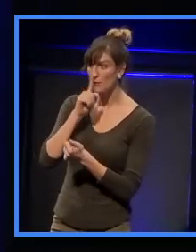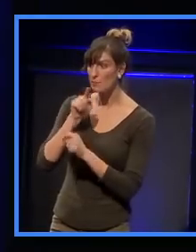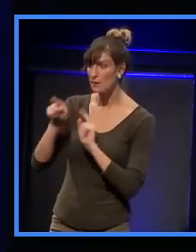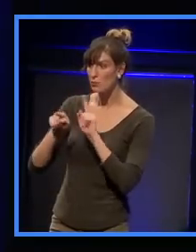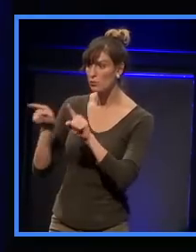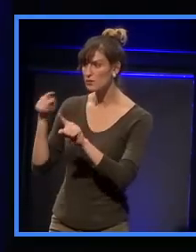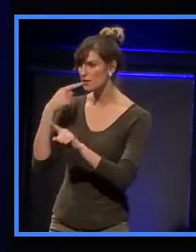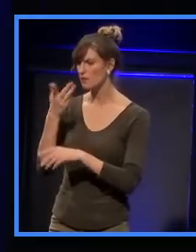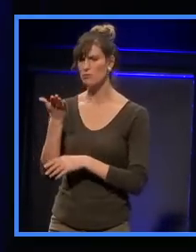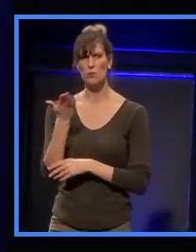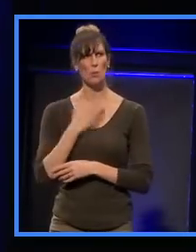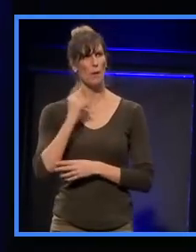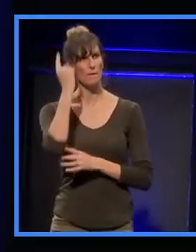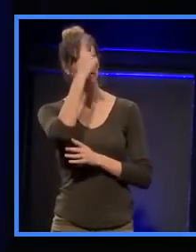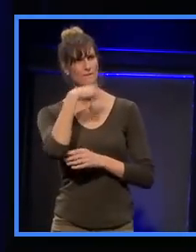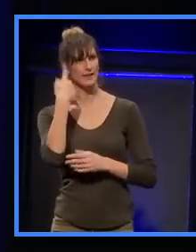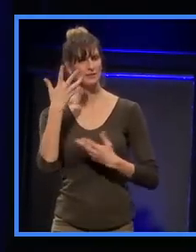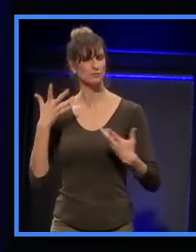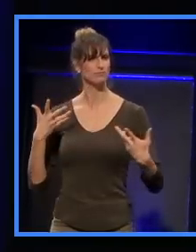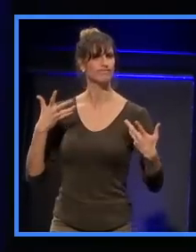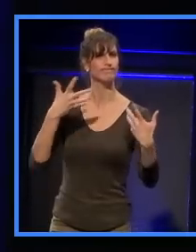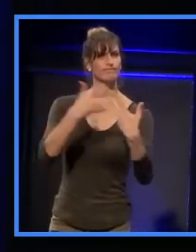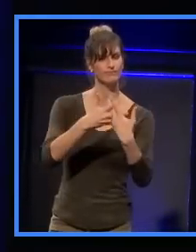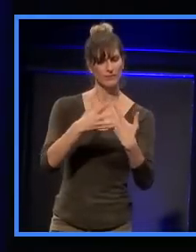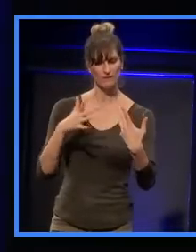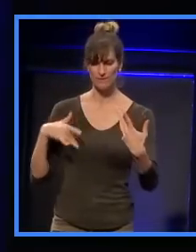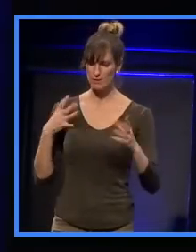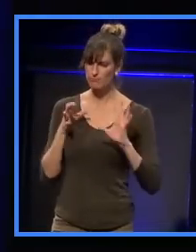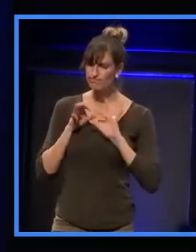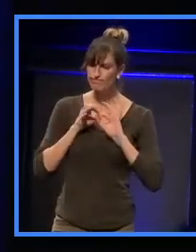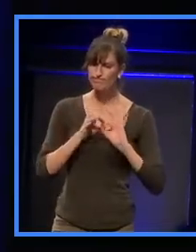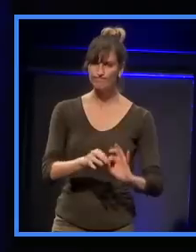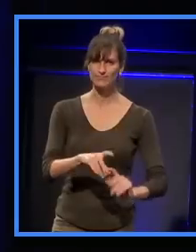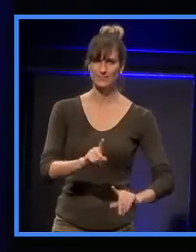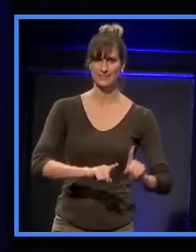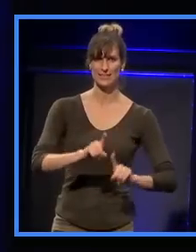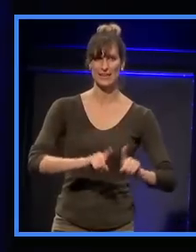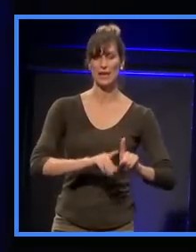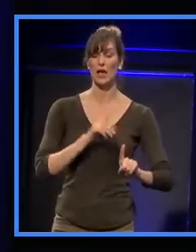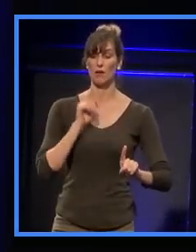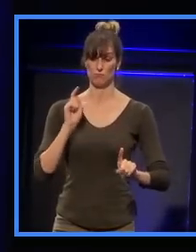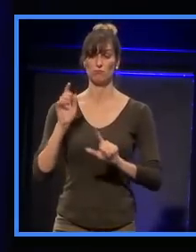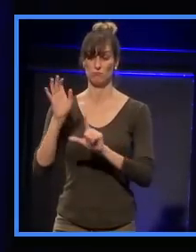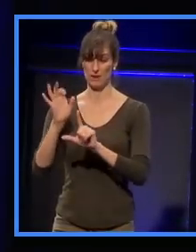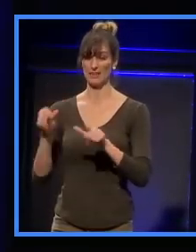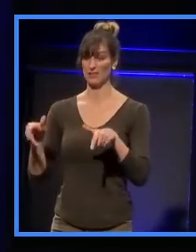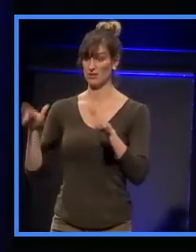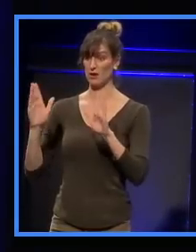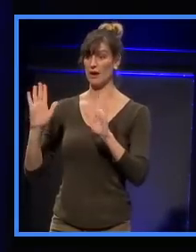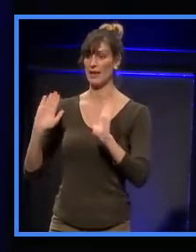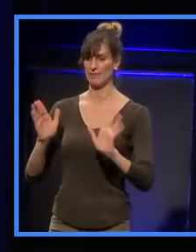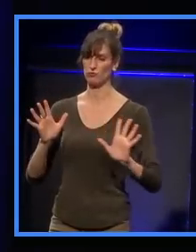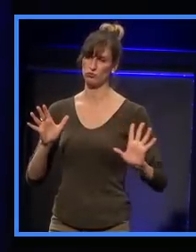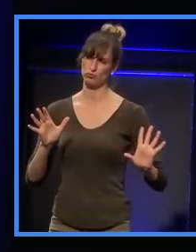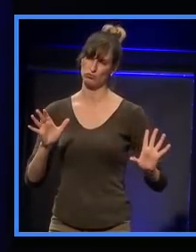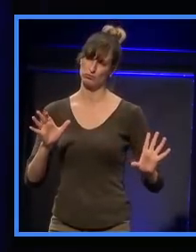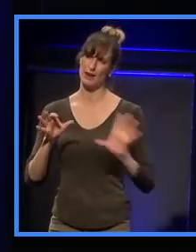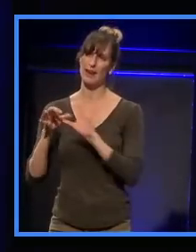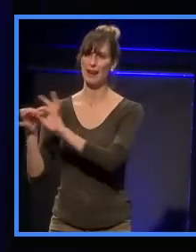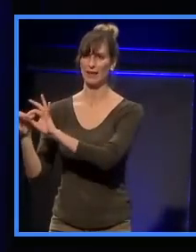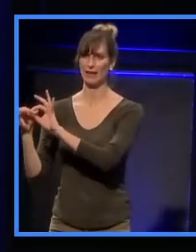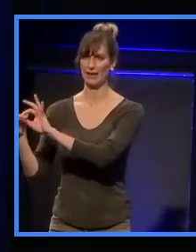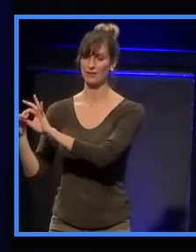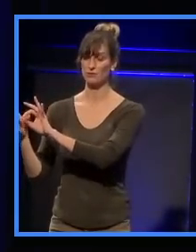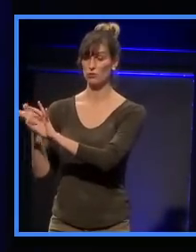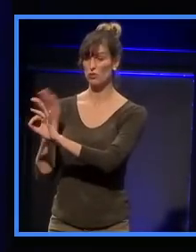the city and feeling at home in our city. And I guess that's where architecture, design, landscape has to play a part. Would you